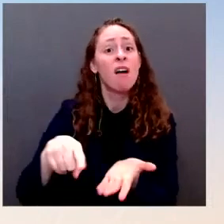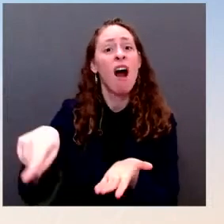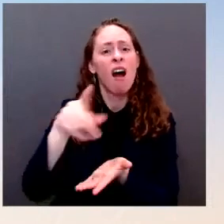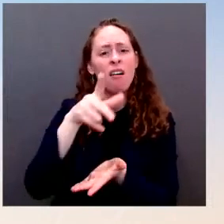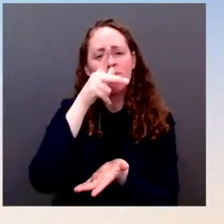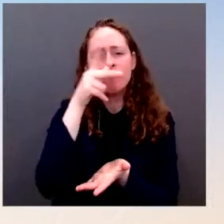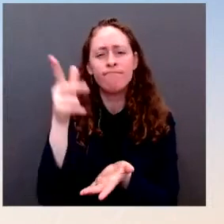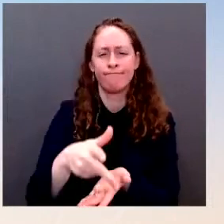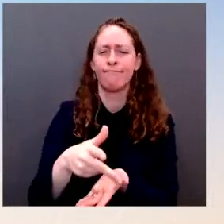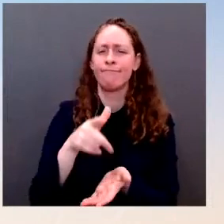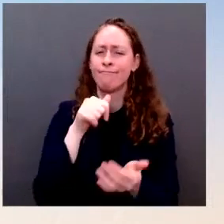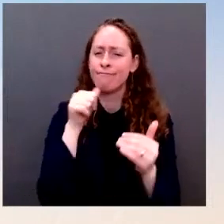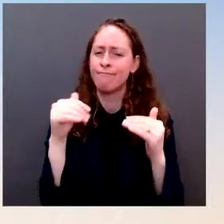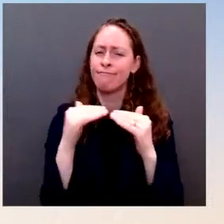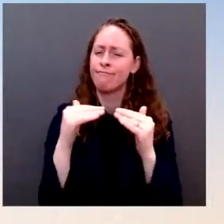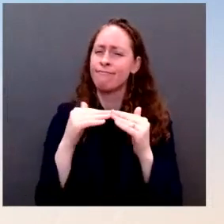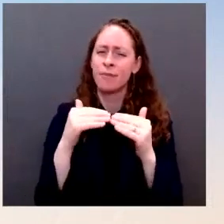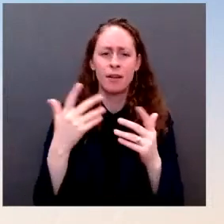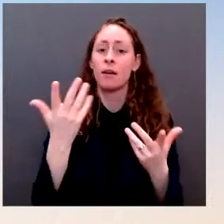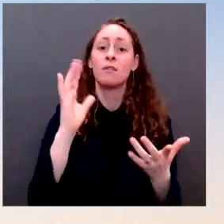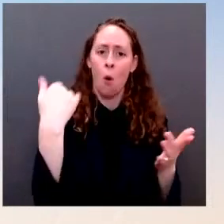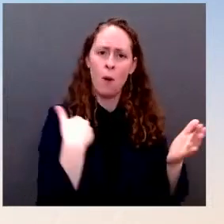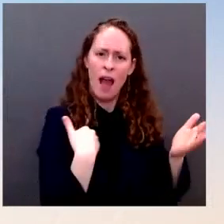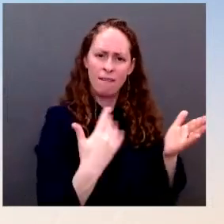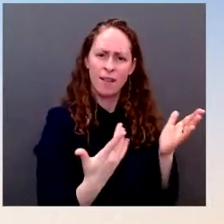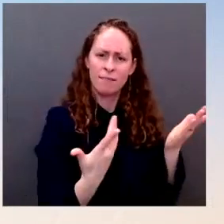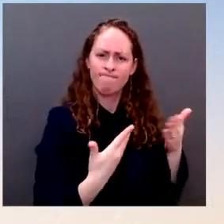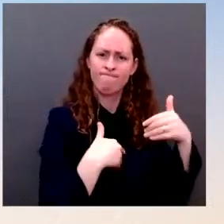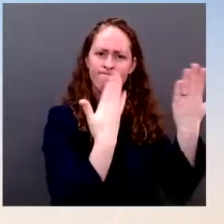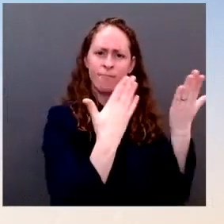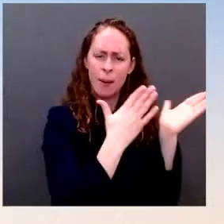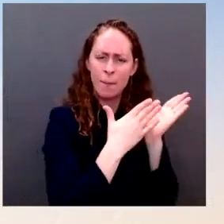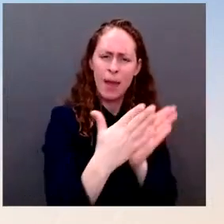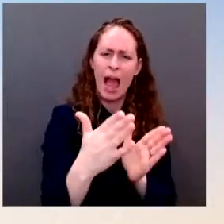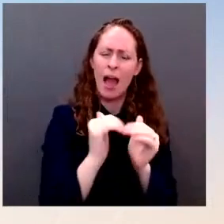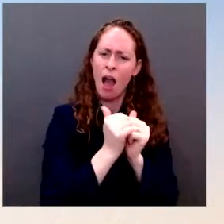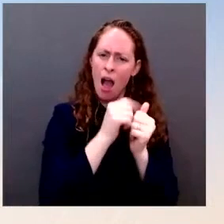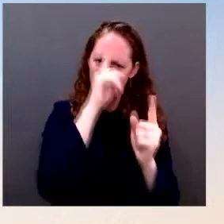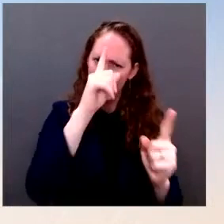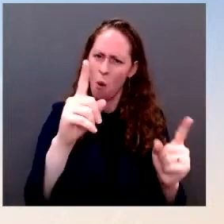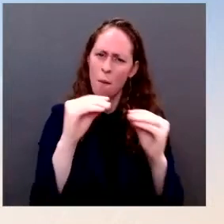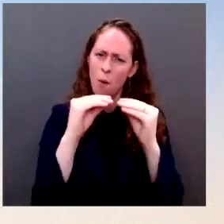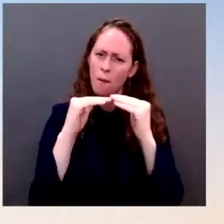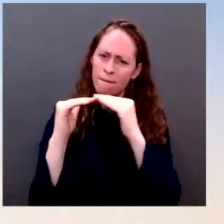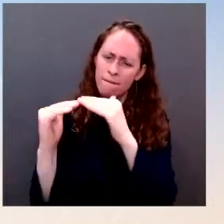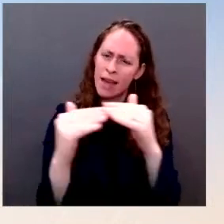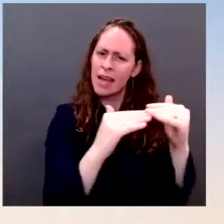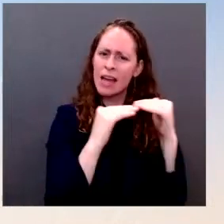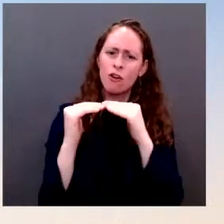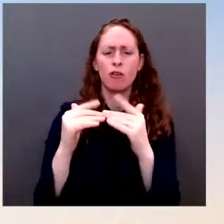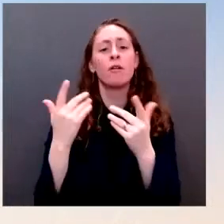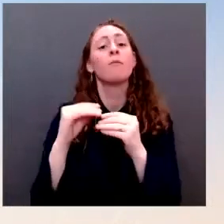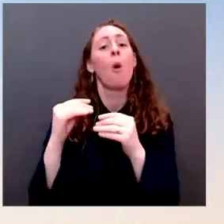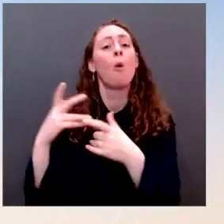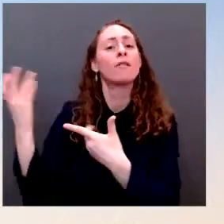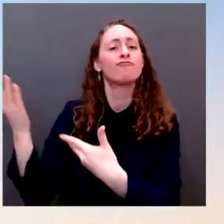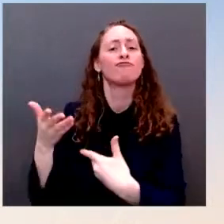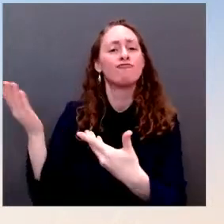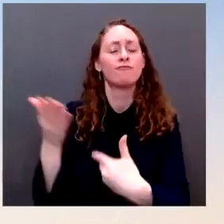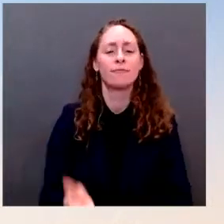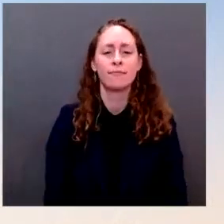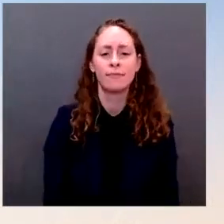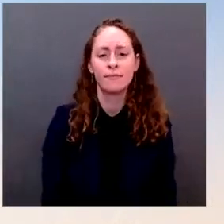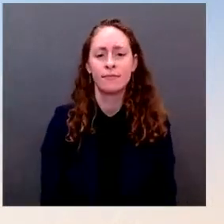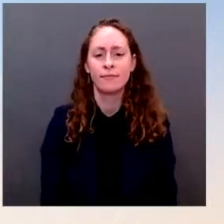more resilient meat and poultry supply chain. This is a one-stop shop to report potential violations, and it will allow the Justice